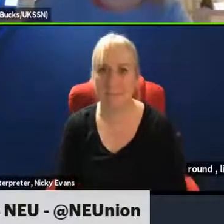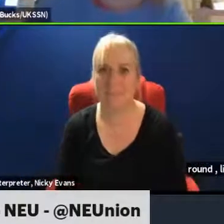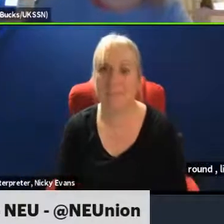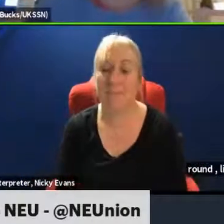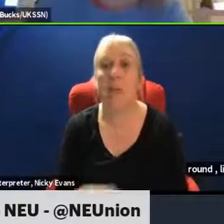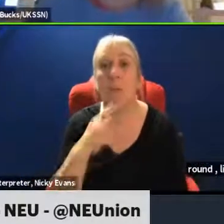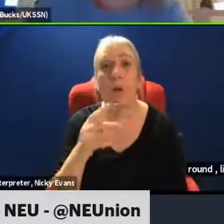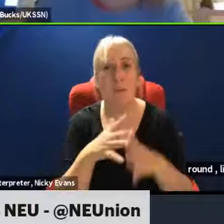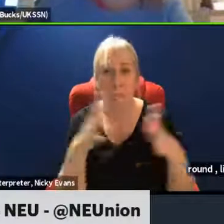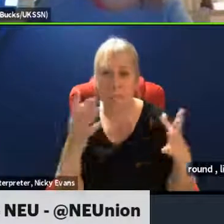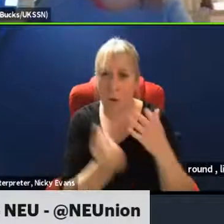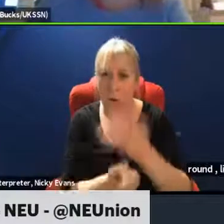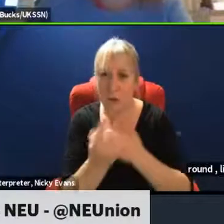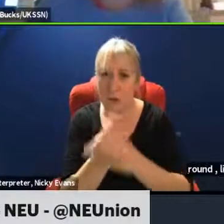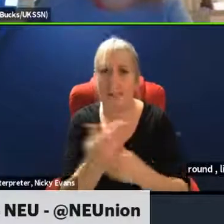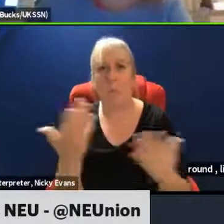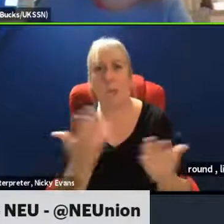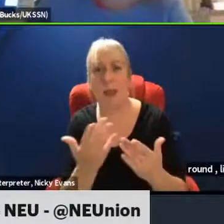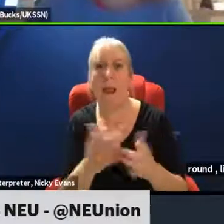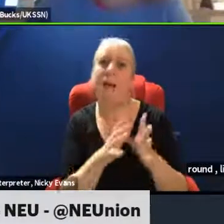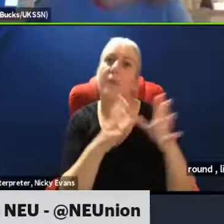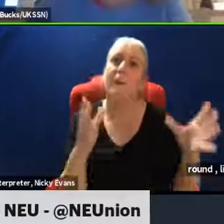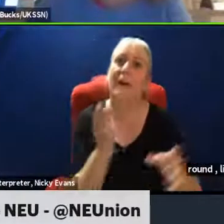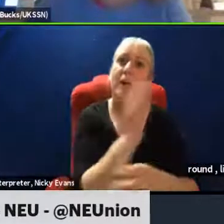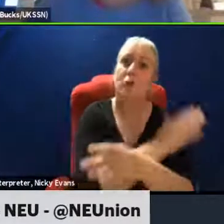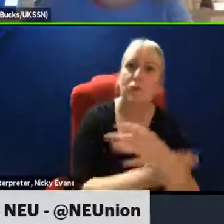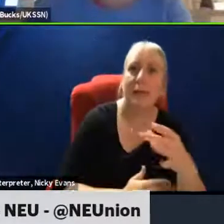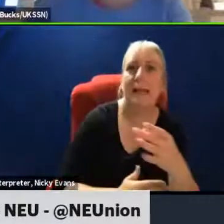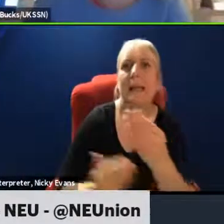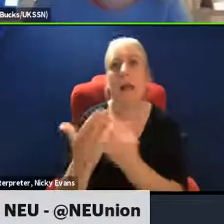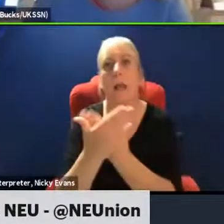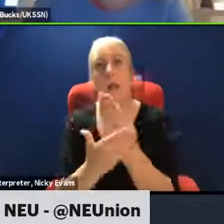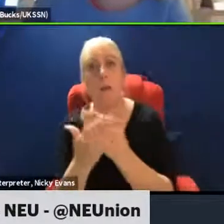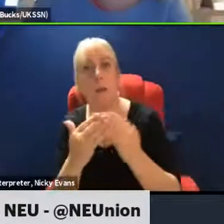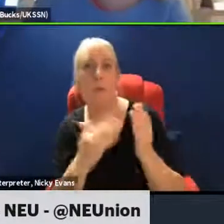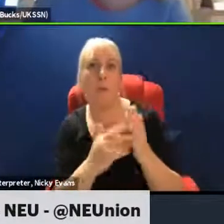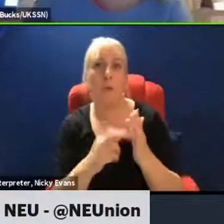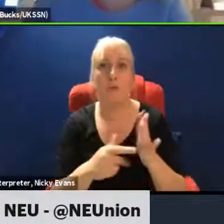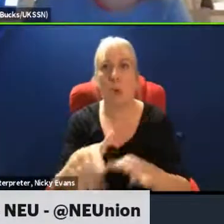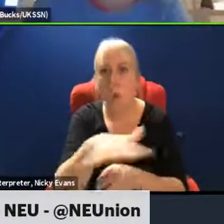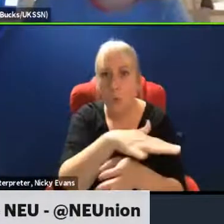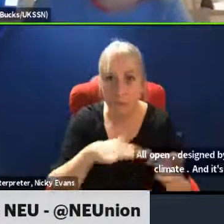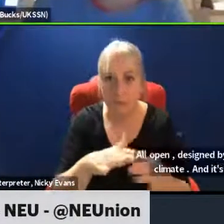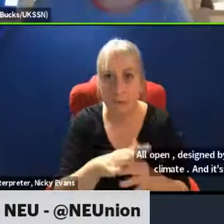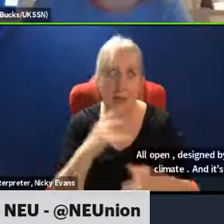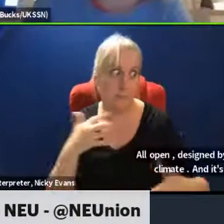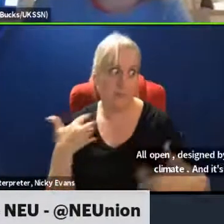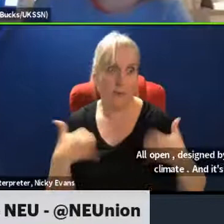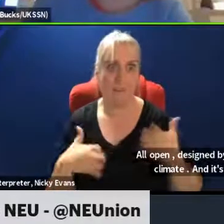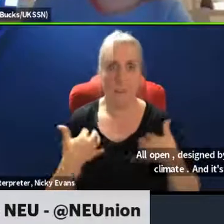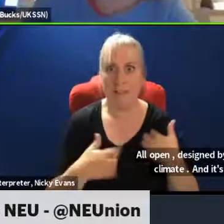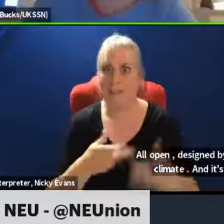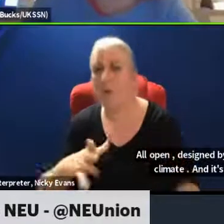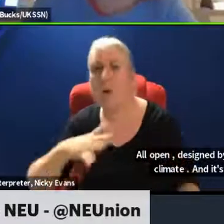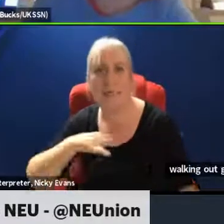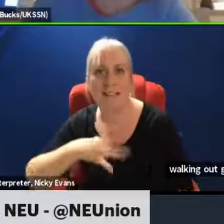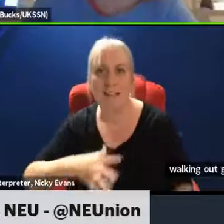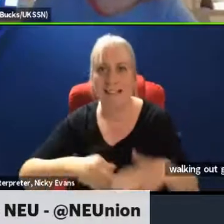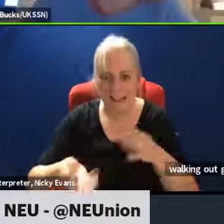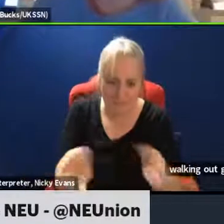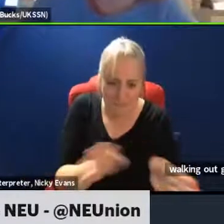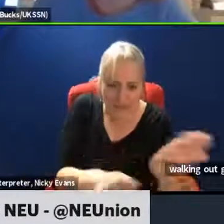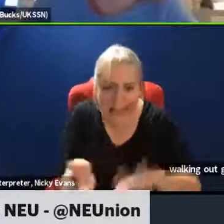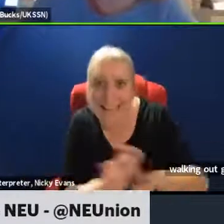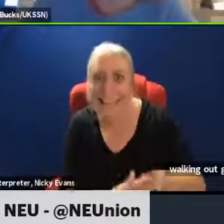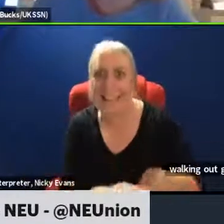and the blue zones as well. So I'm, I'm really looking forward to it and I'm already started packing and getting everything